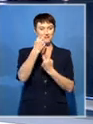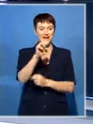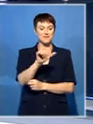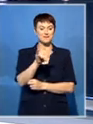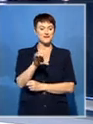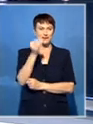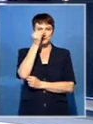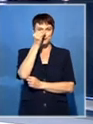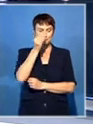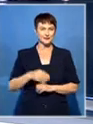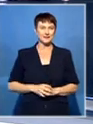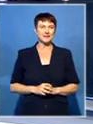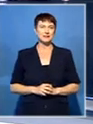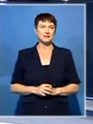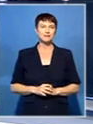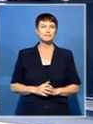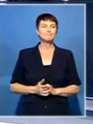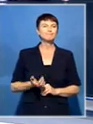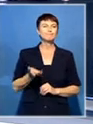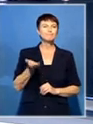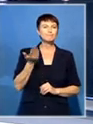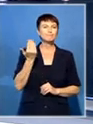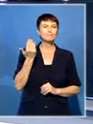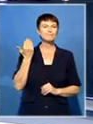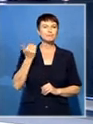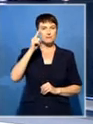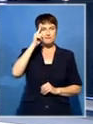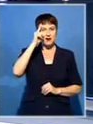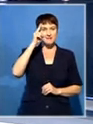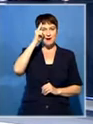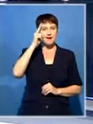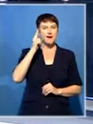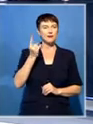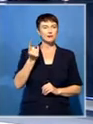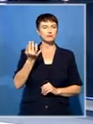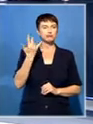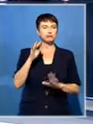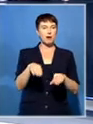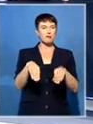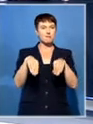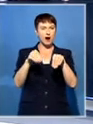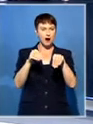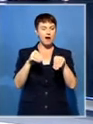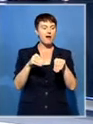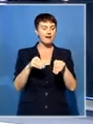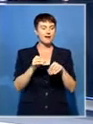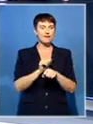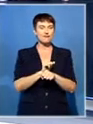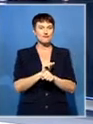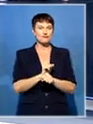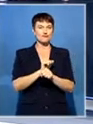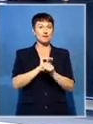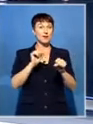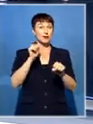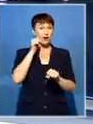This is ABC News Prime Time. A commemoration of former President Nelson Mandela's release from prison has been held at the Drakkenstein